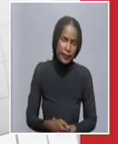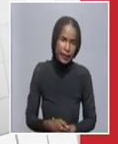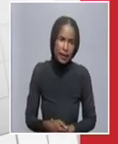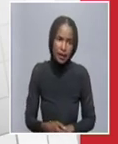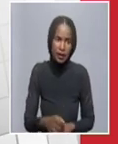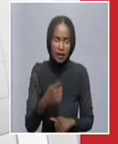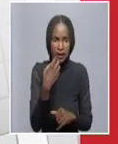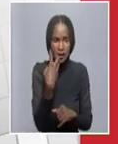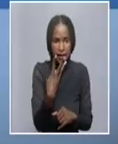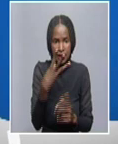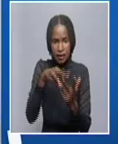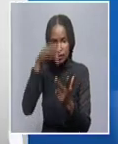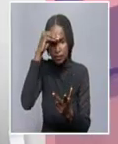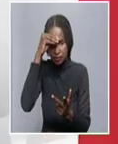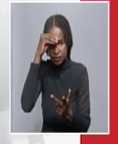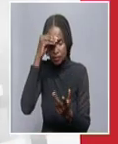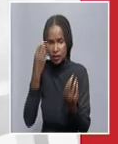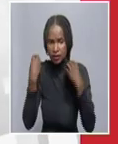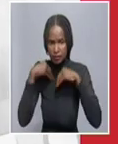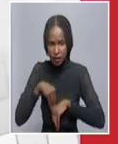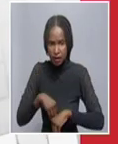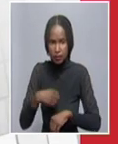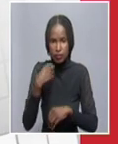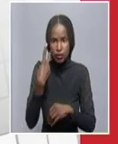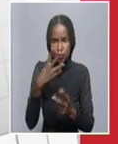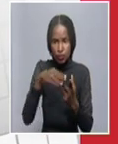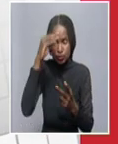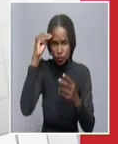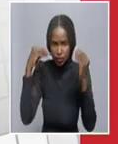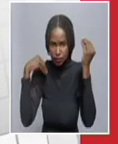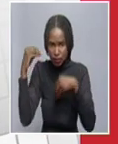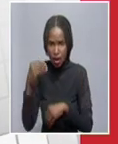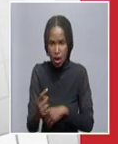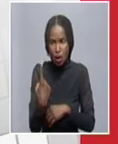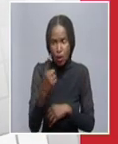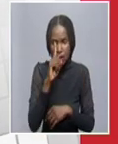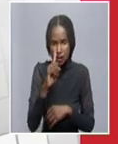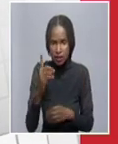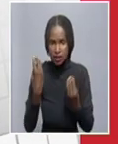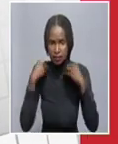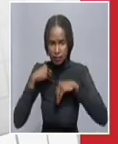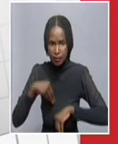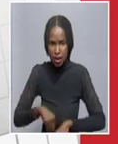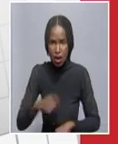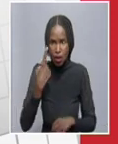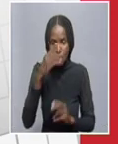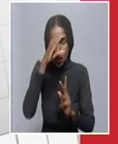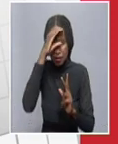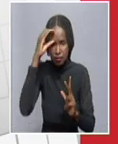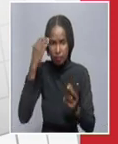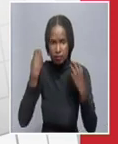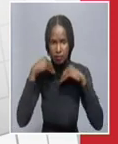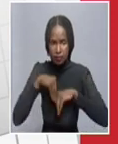3 are learners, 2 students, 1 teacher, and 1 healthcare worker.